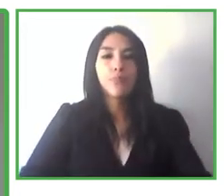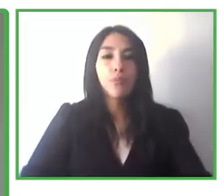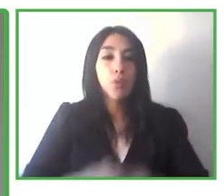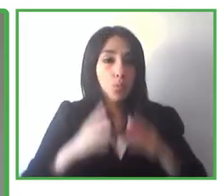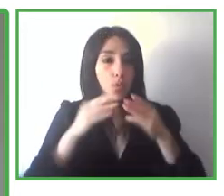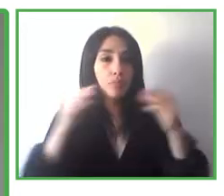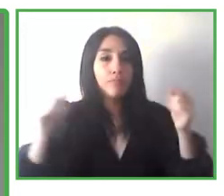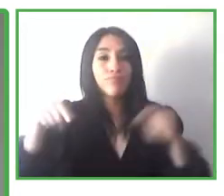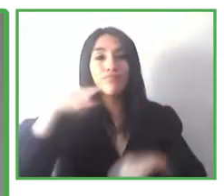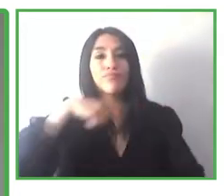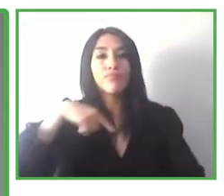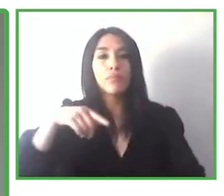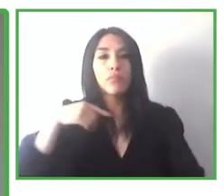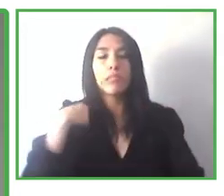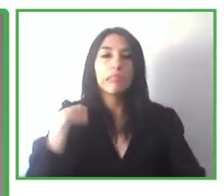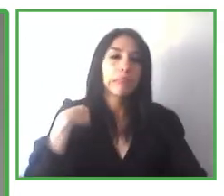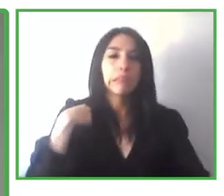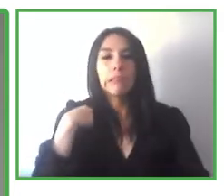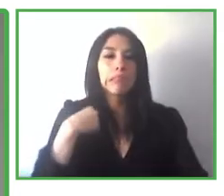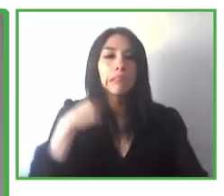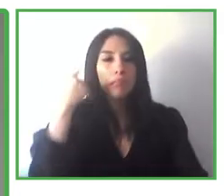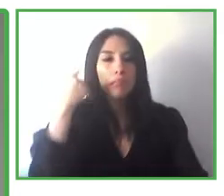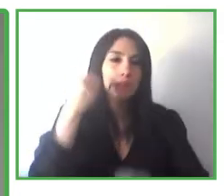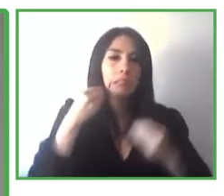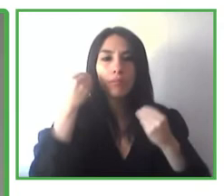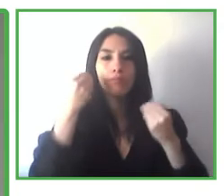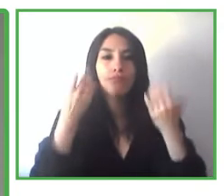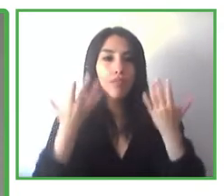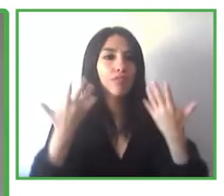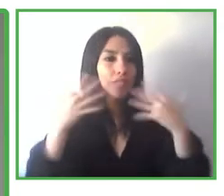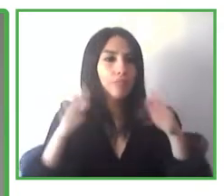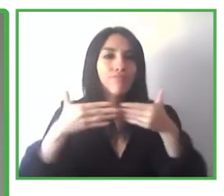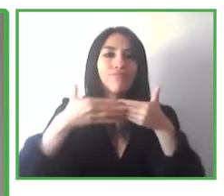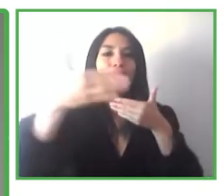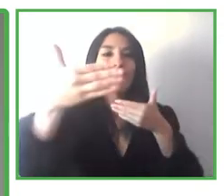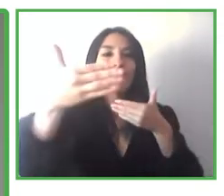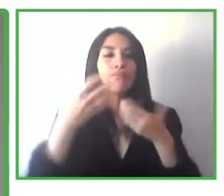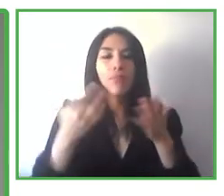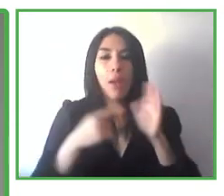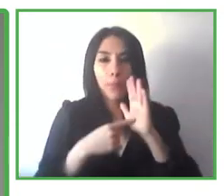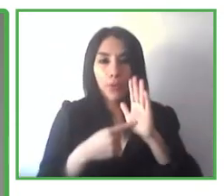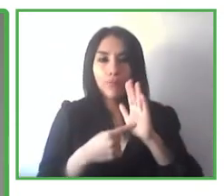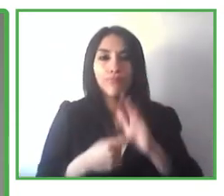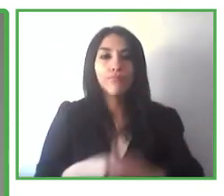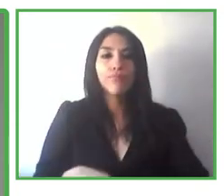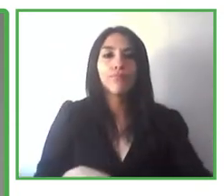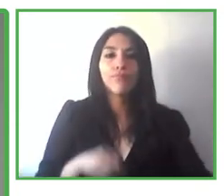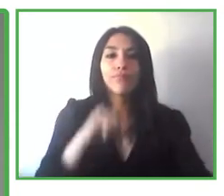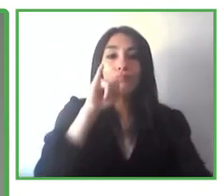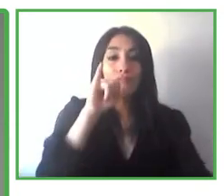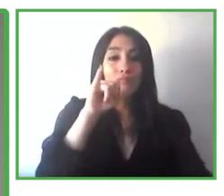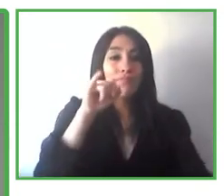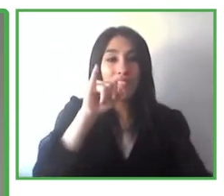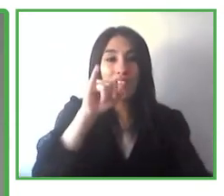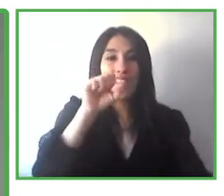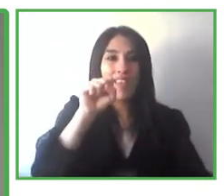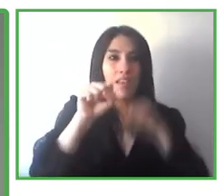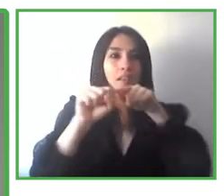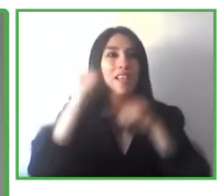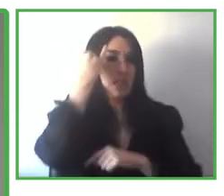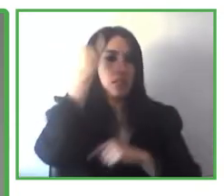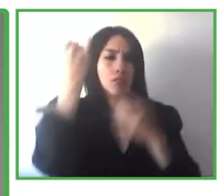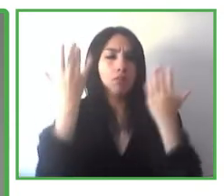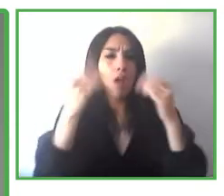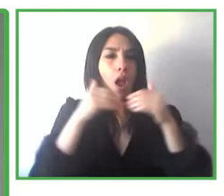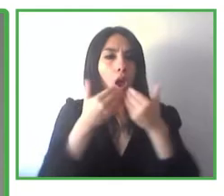for many of us, we believe that have been in place for a long time? First of all, artificial intelligence, which